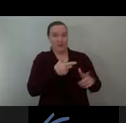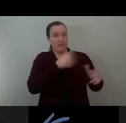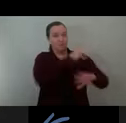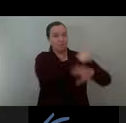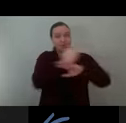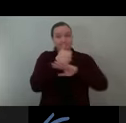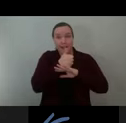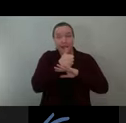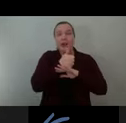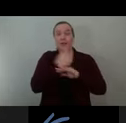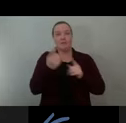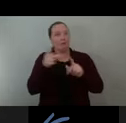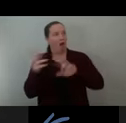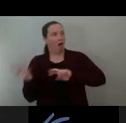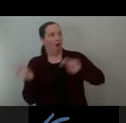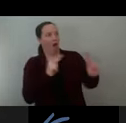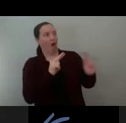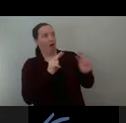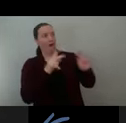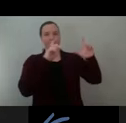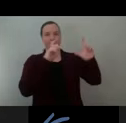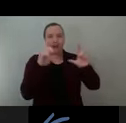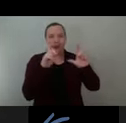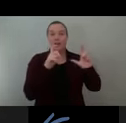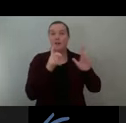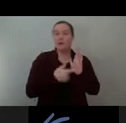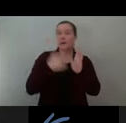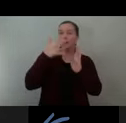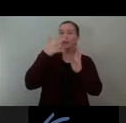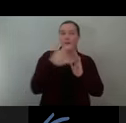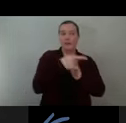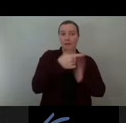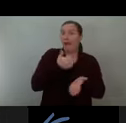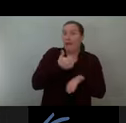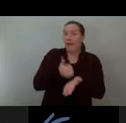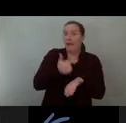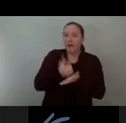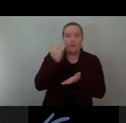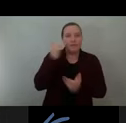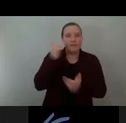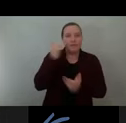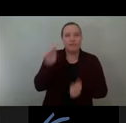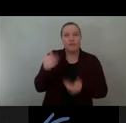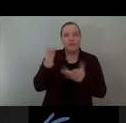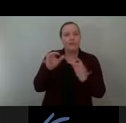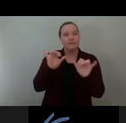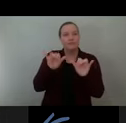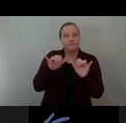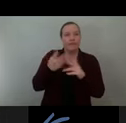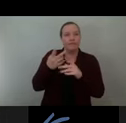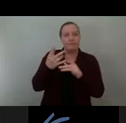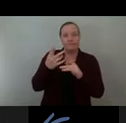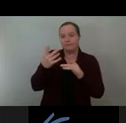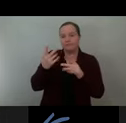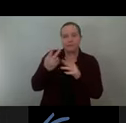gladly assist anyone who needs the occasional hoist to provide general maintenance. Some of the bents are painted a bright